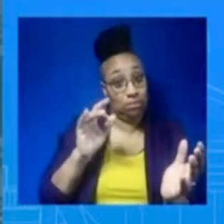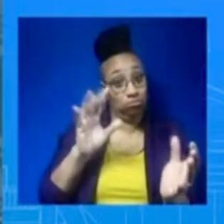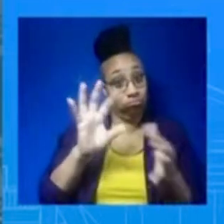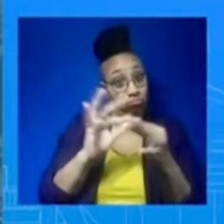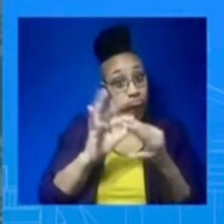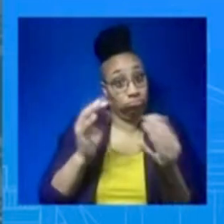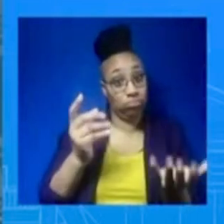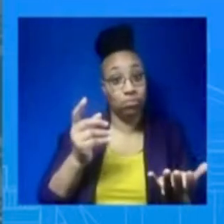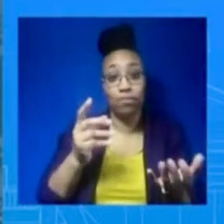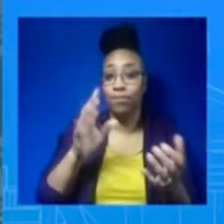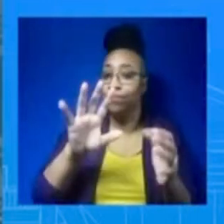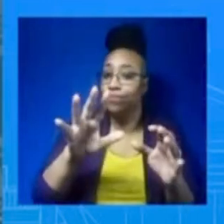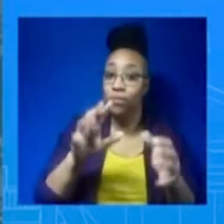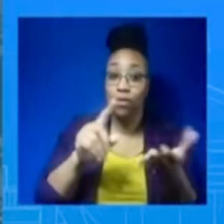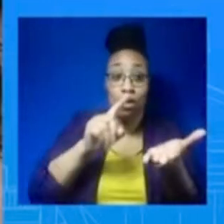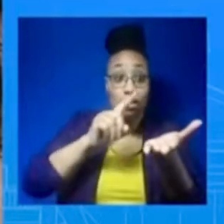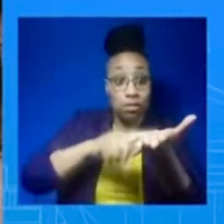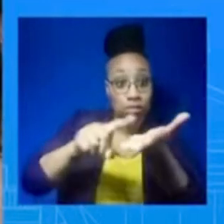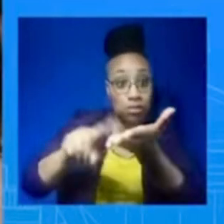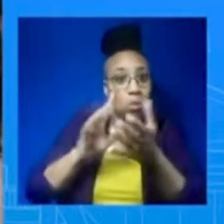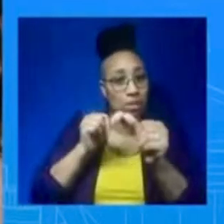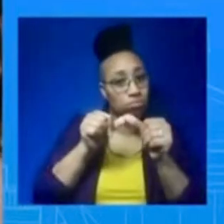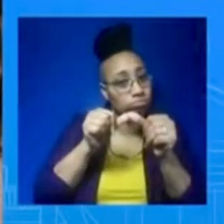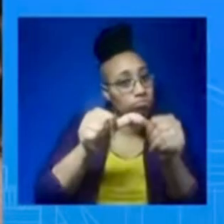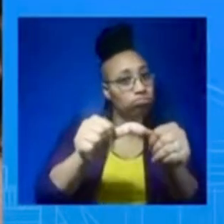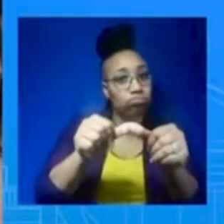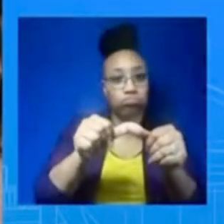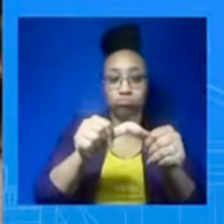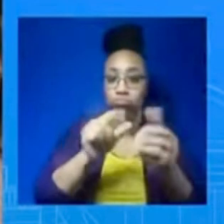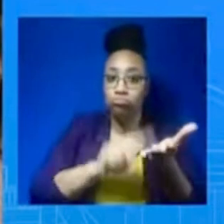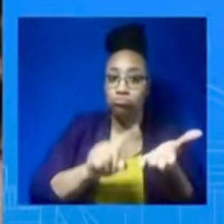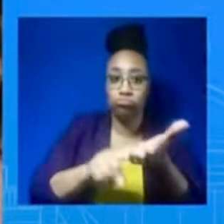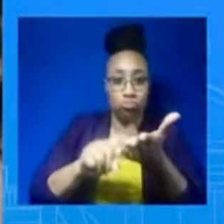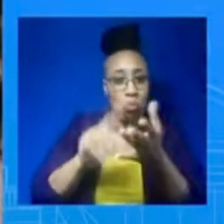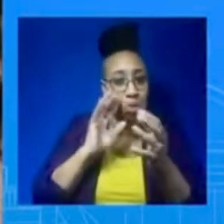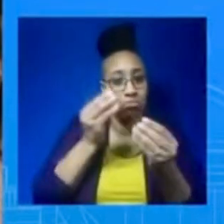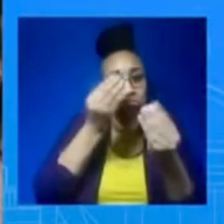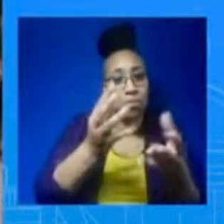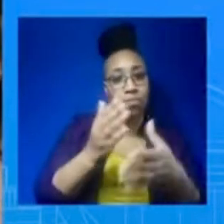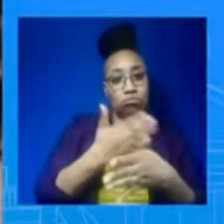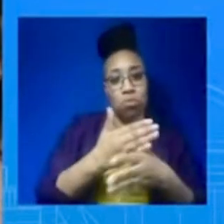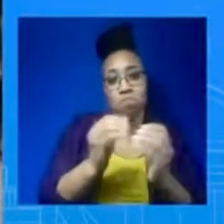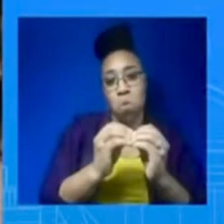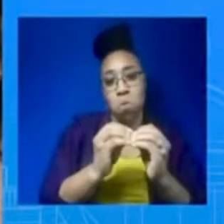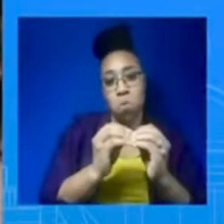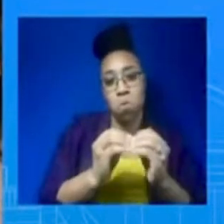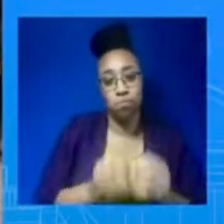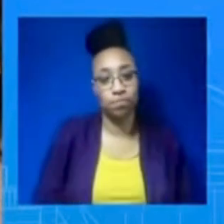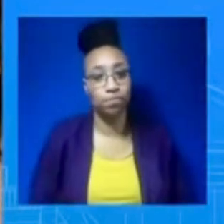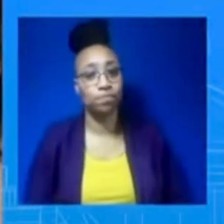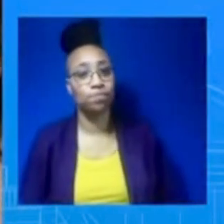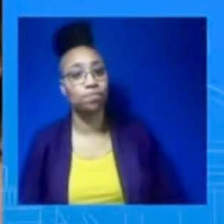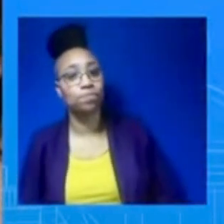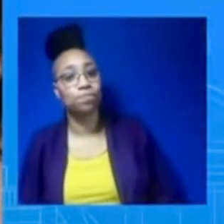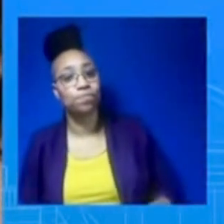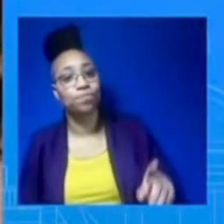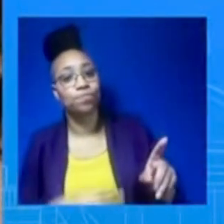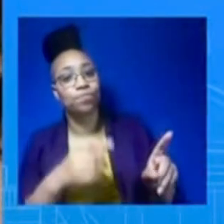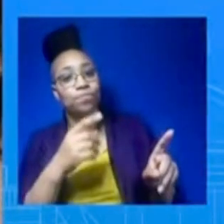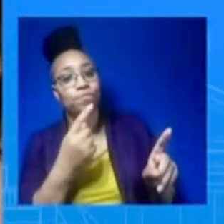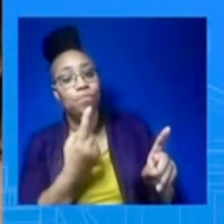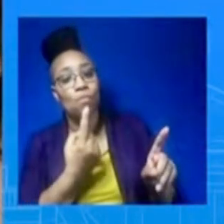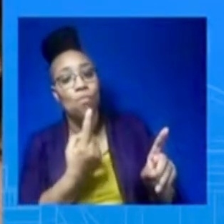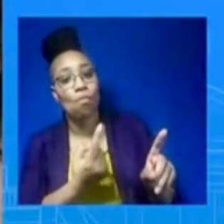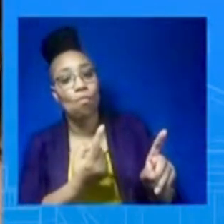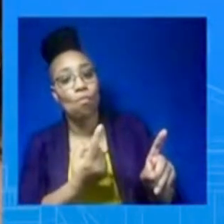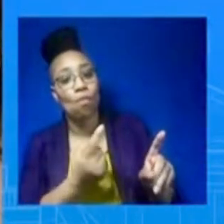have any indication of what you just laid out. It was also said that a CDC team, as you were saying, was being dispatched, that they're